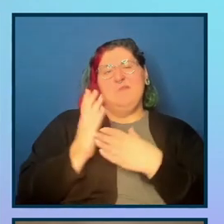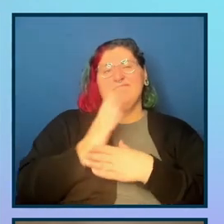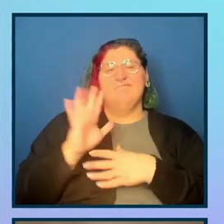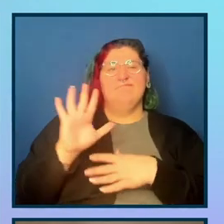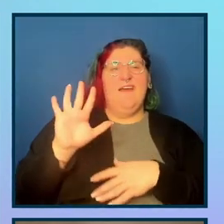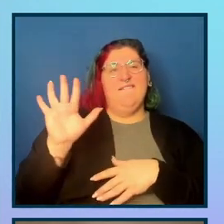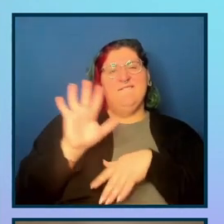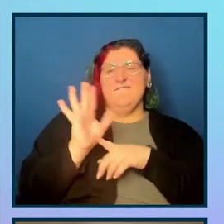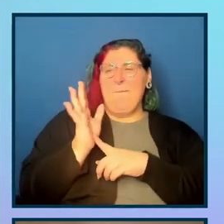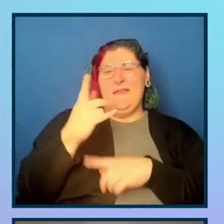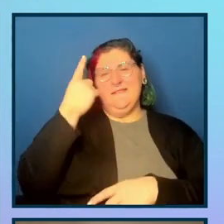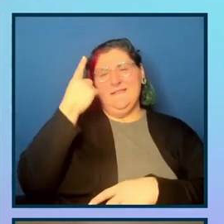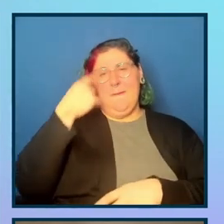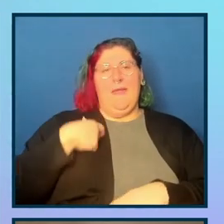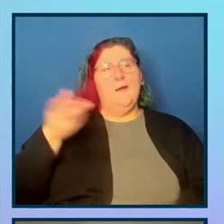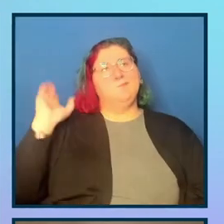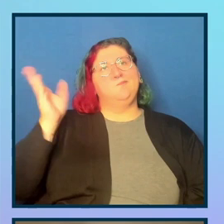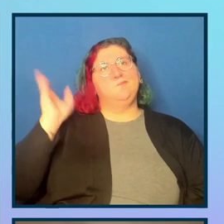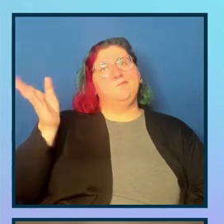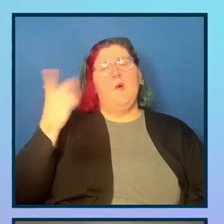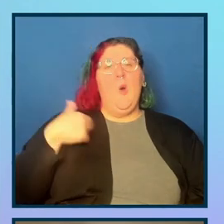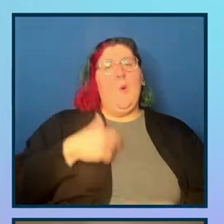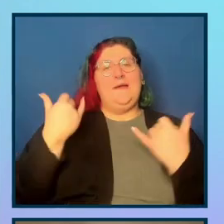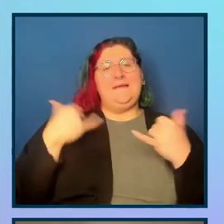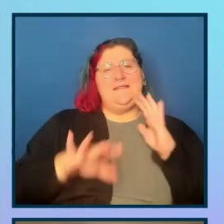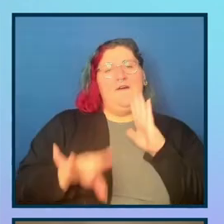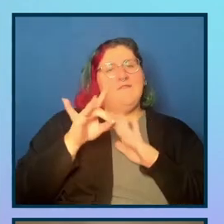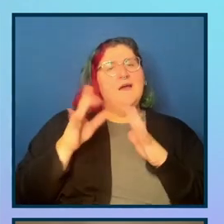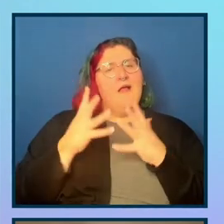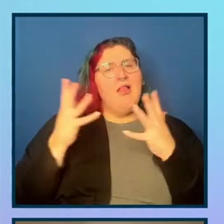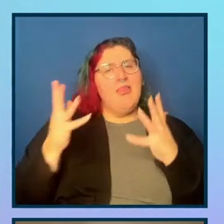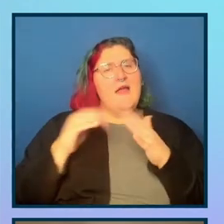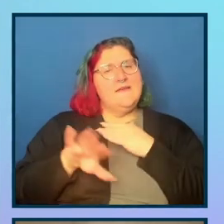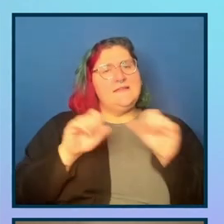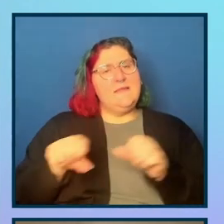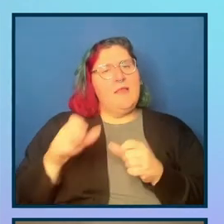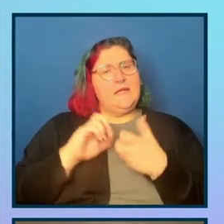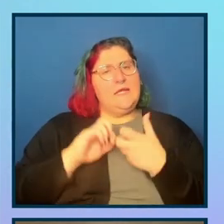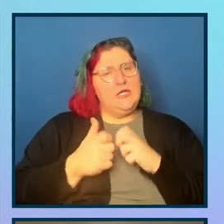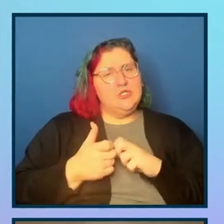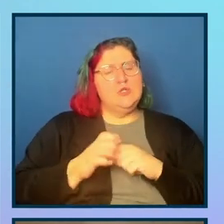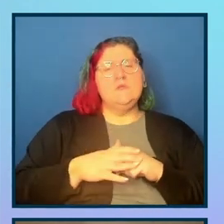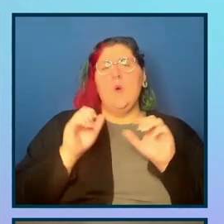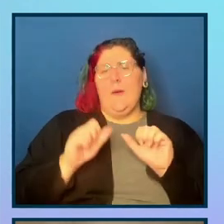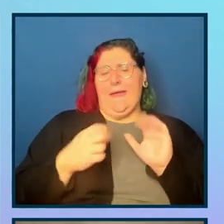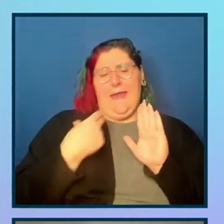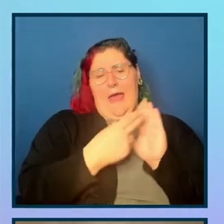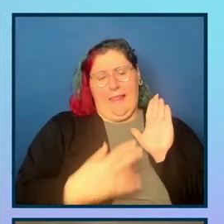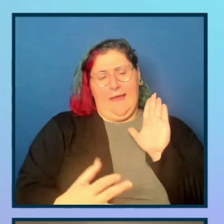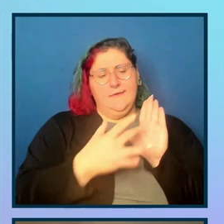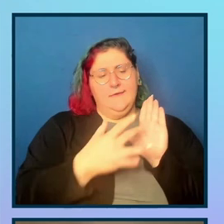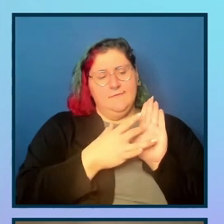Um, on this page, we can review our results. can do fun things like highlight the, the element in question, inspect it, and even view a